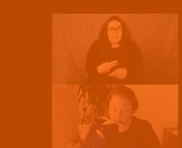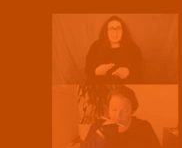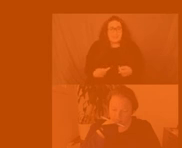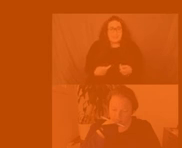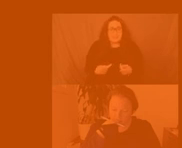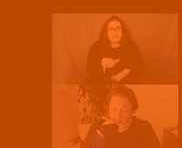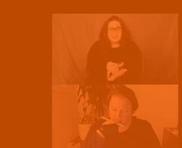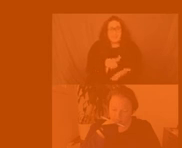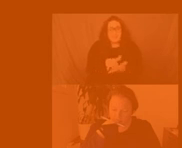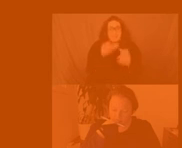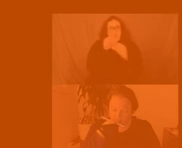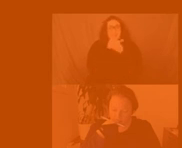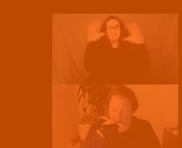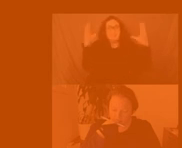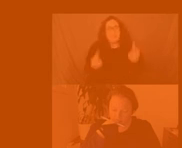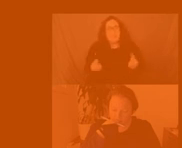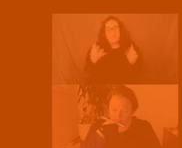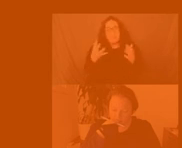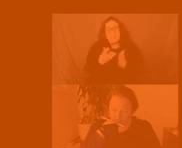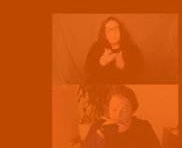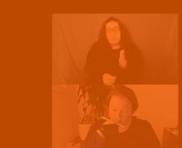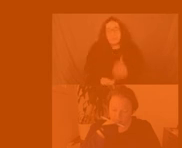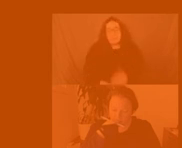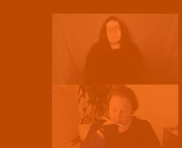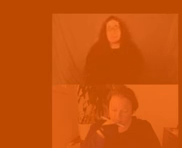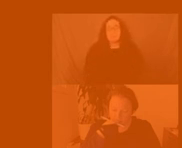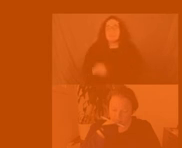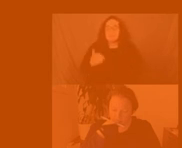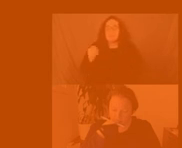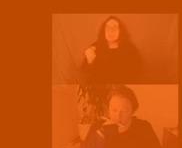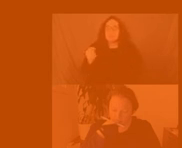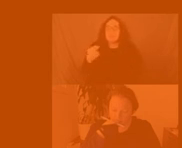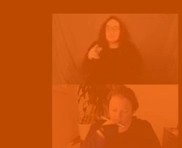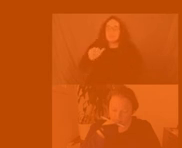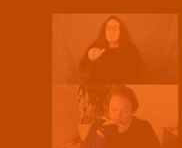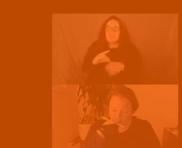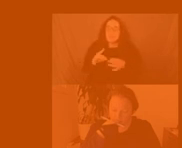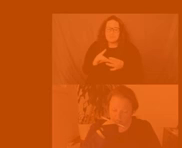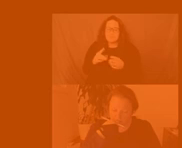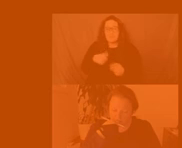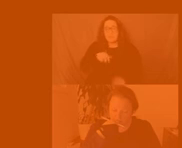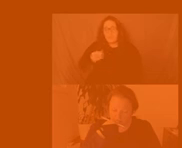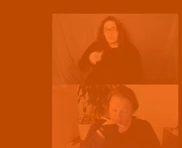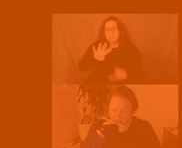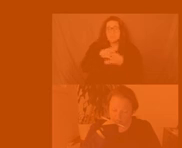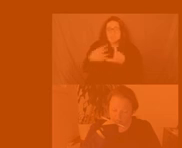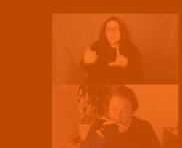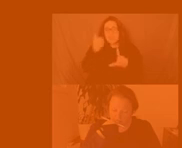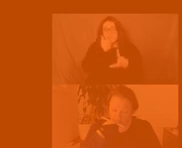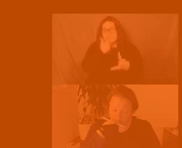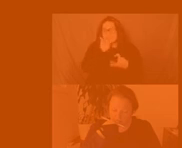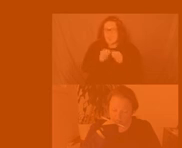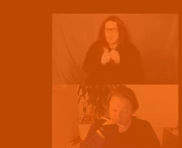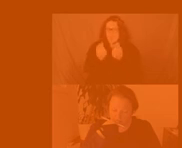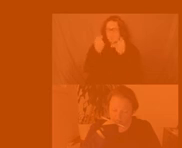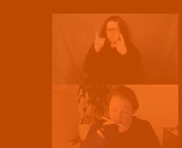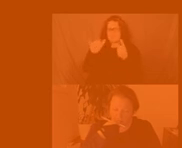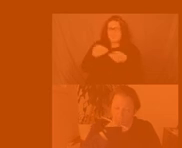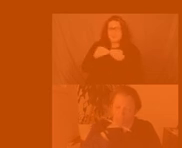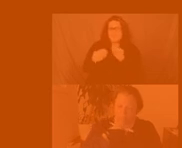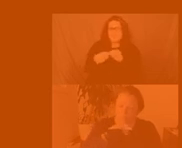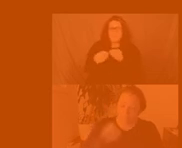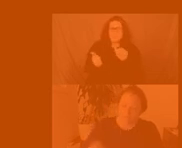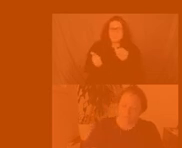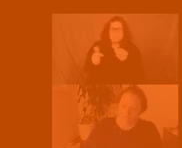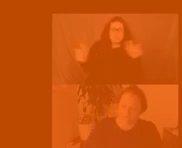daily counts of the of the covet loss sort of thinking of it and grappling up with it in terms of the number of candies